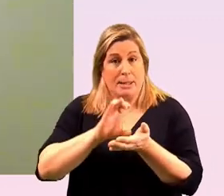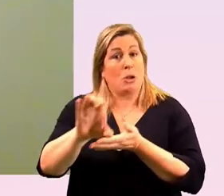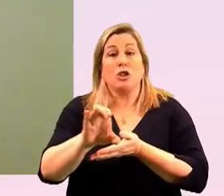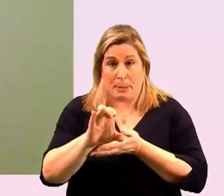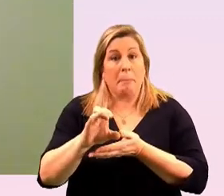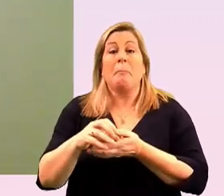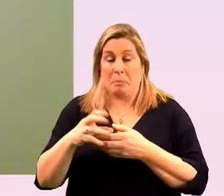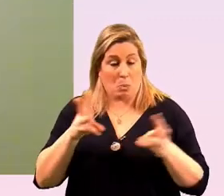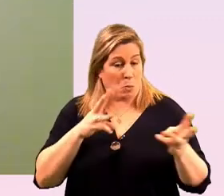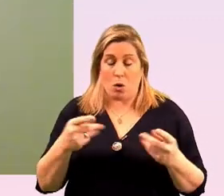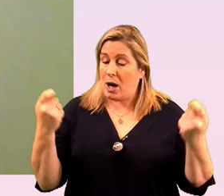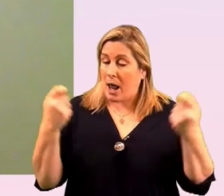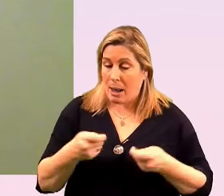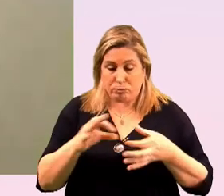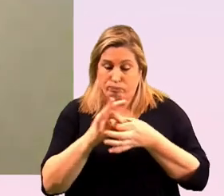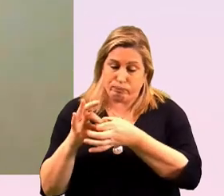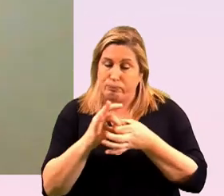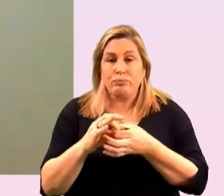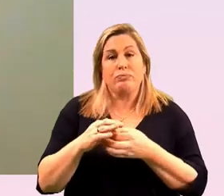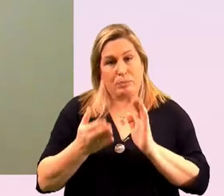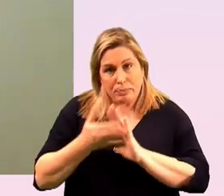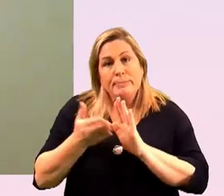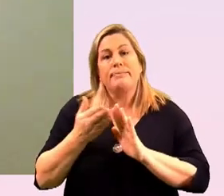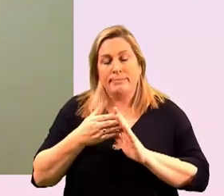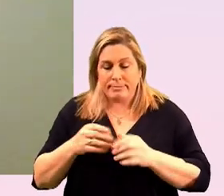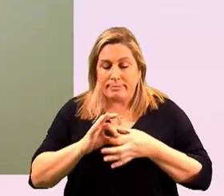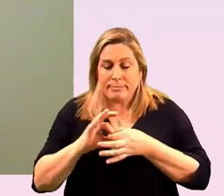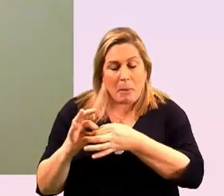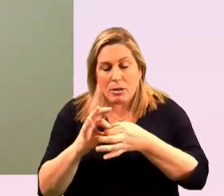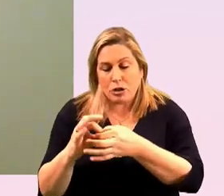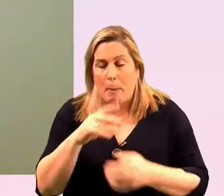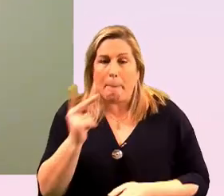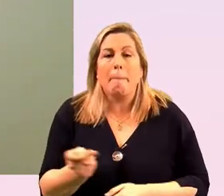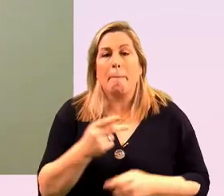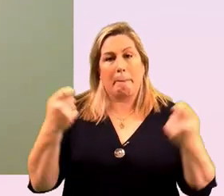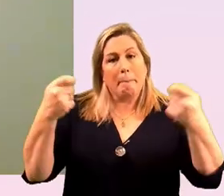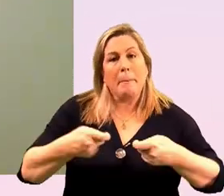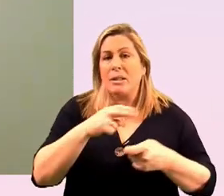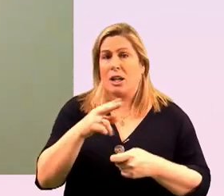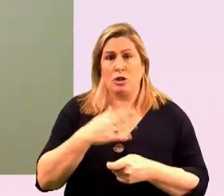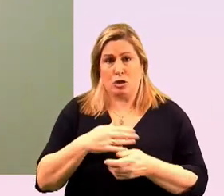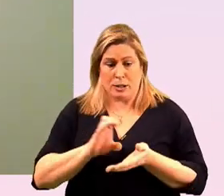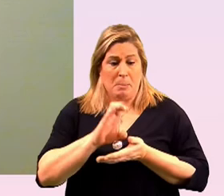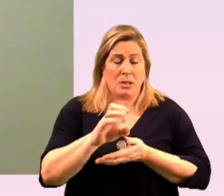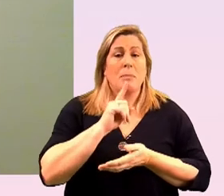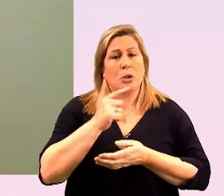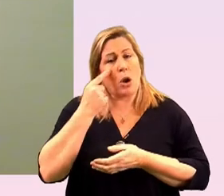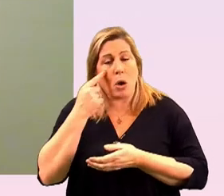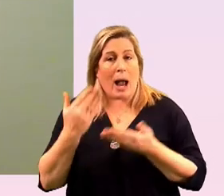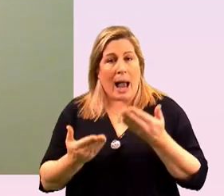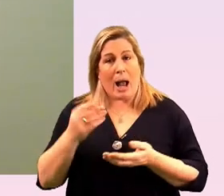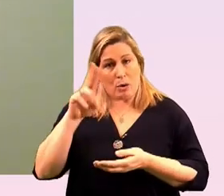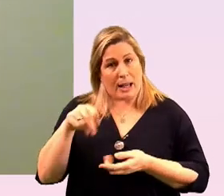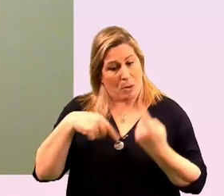collaboratively with them to really build out that partnership around not just you know offering to be sponsors but looking at how can we